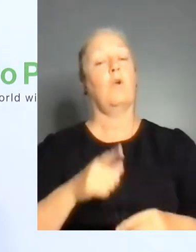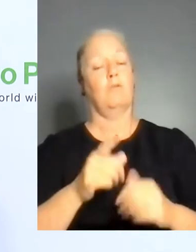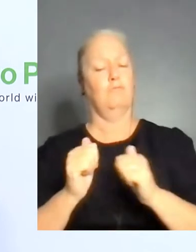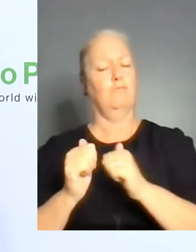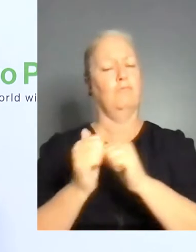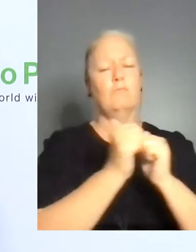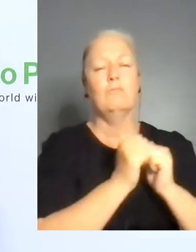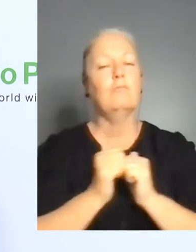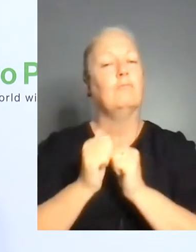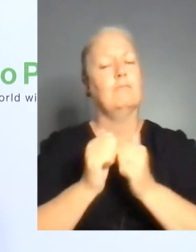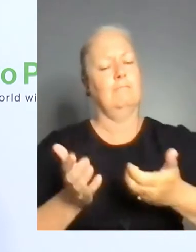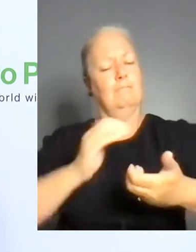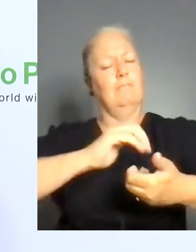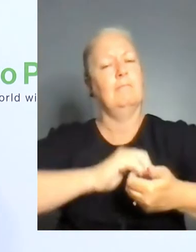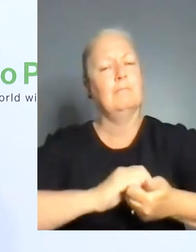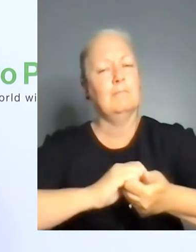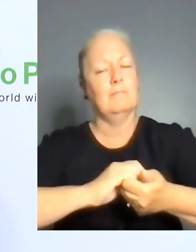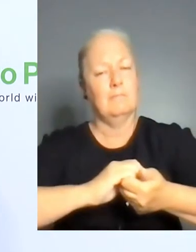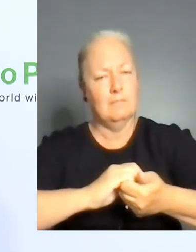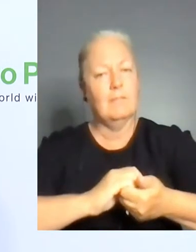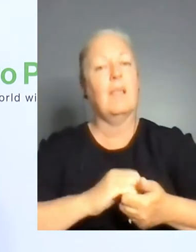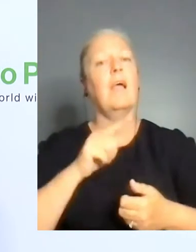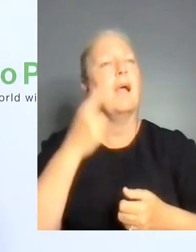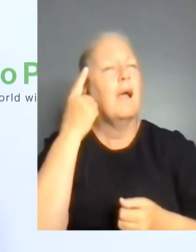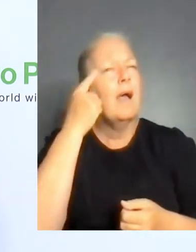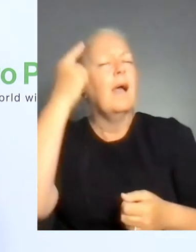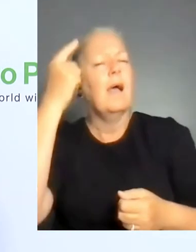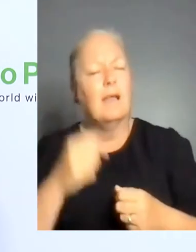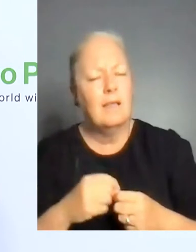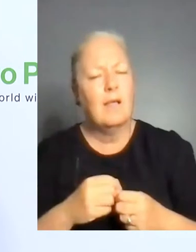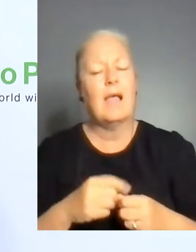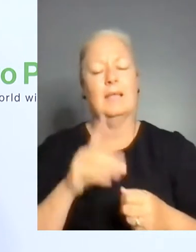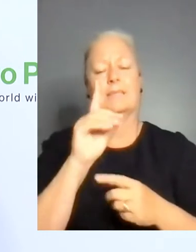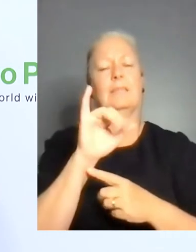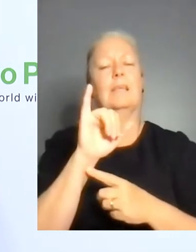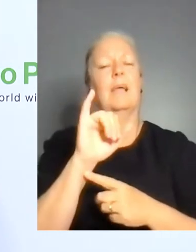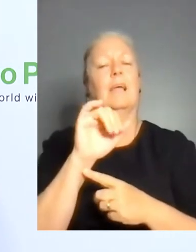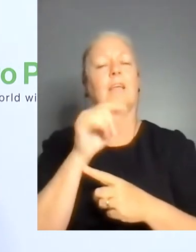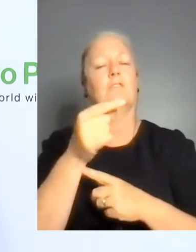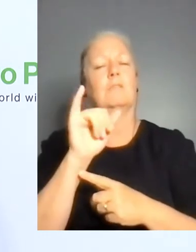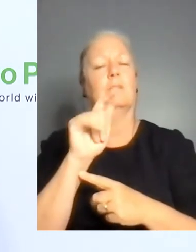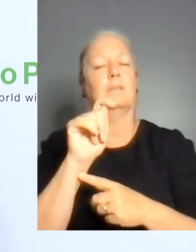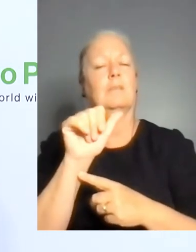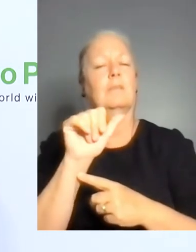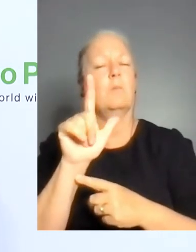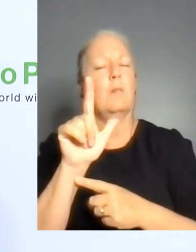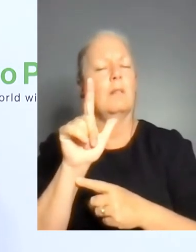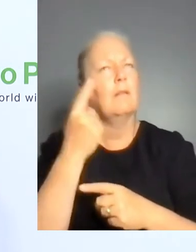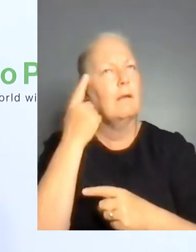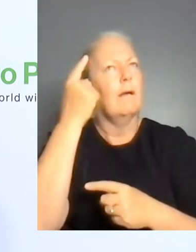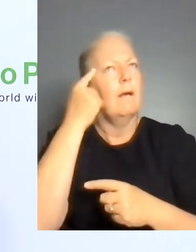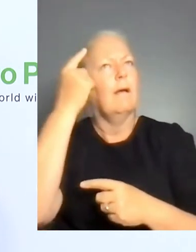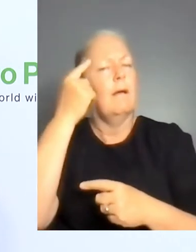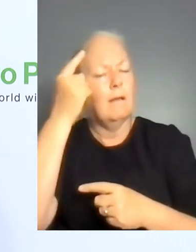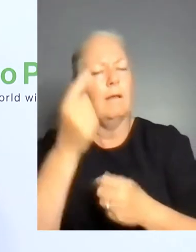joint interest in innovation and digital solutions for persons with disabilities. Enable.me